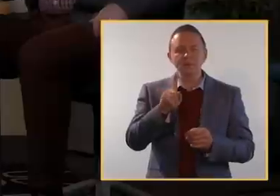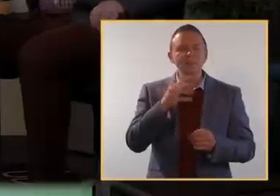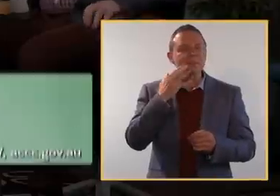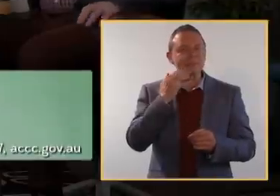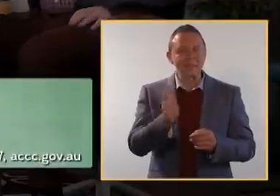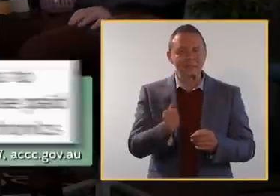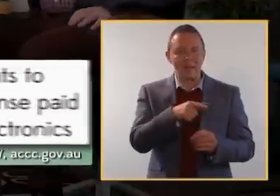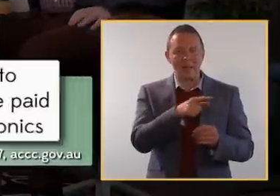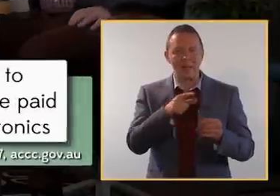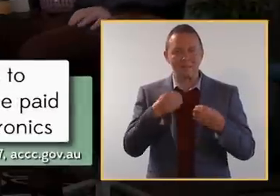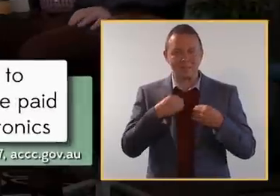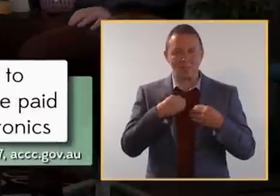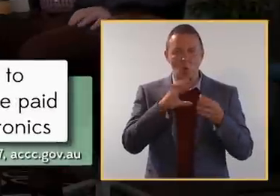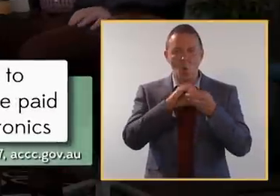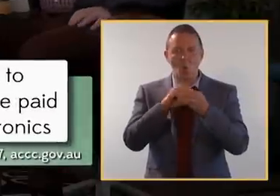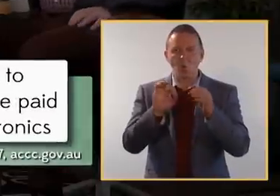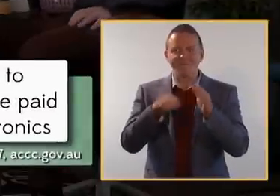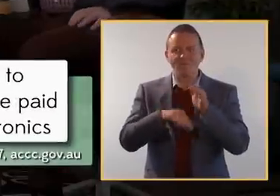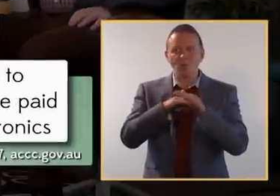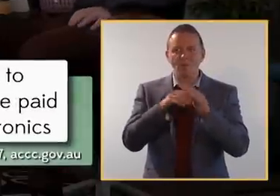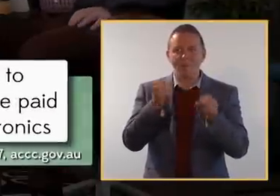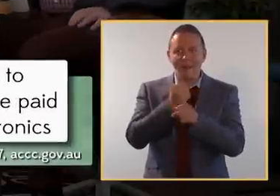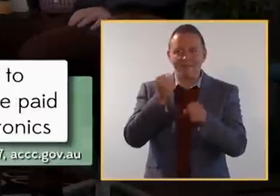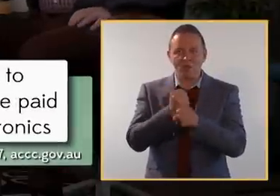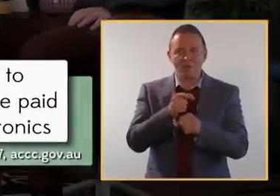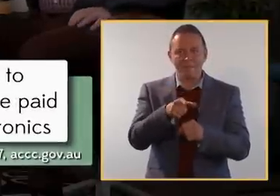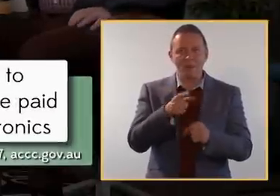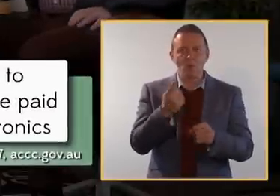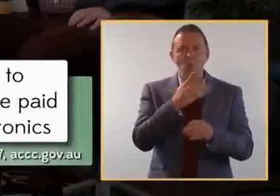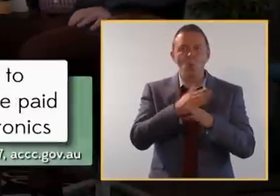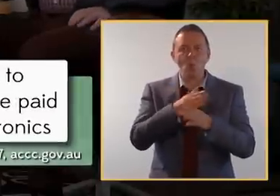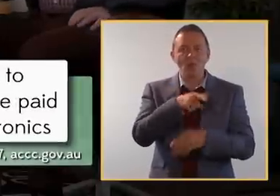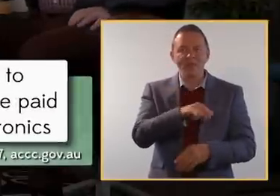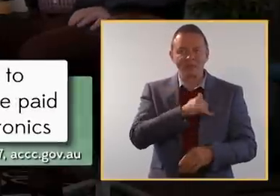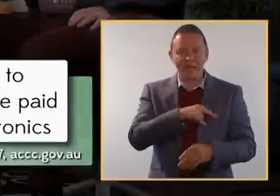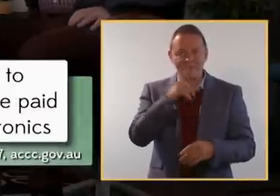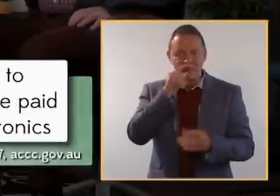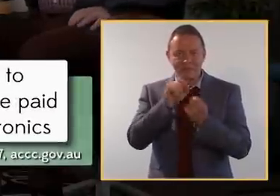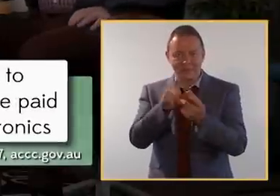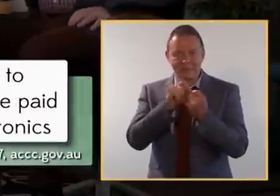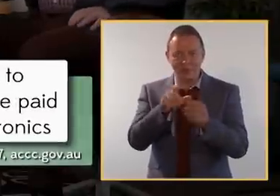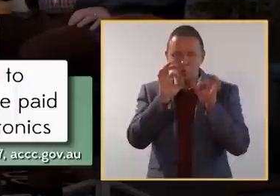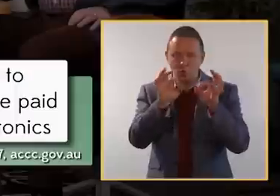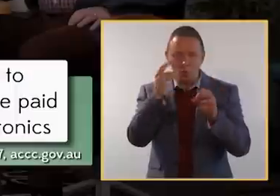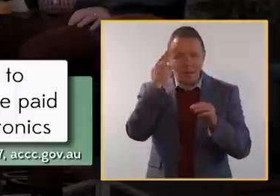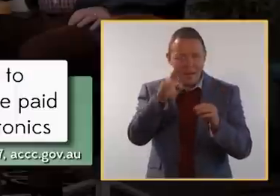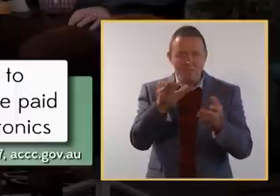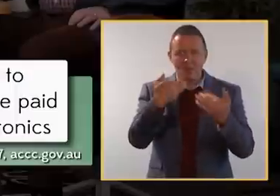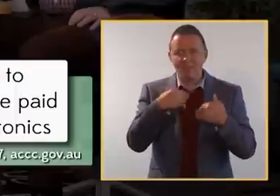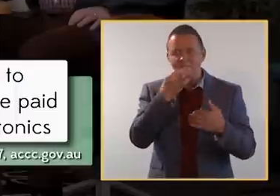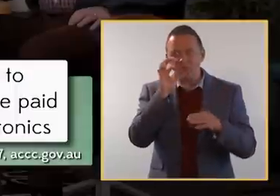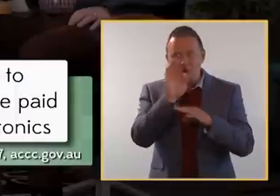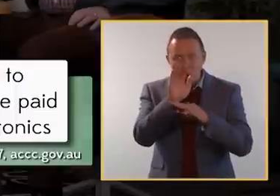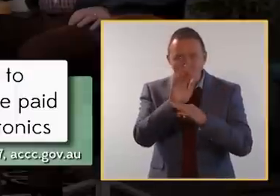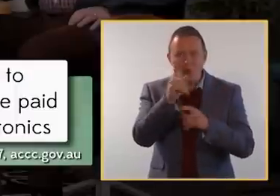Even if they're not wholly owned by the manufacturer, clinicians might be given incentives to spook a certain brand. These could include trips